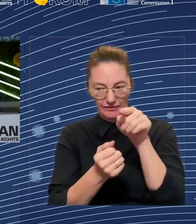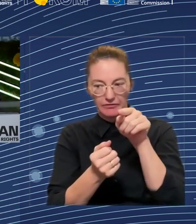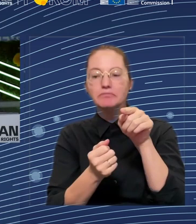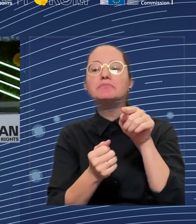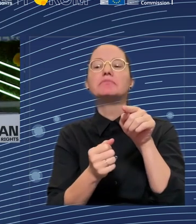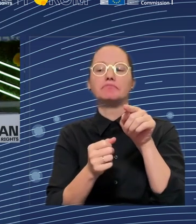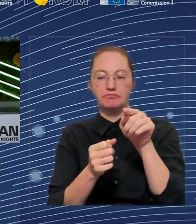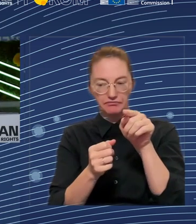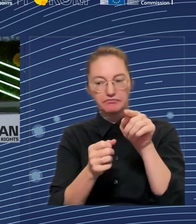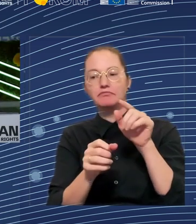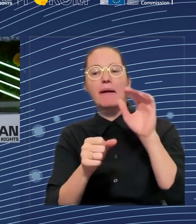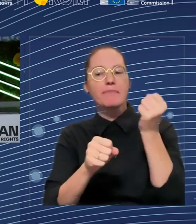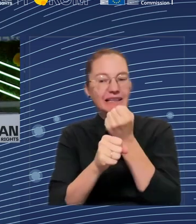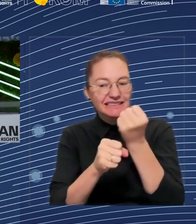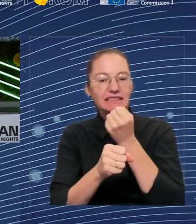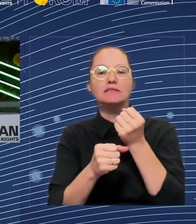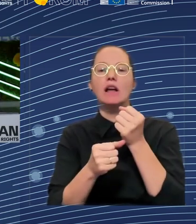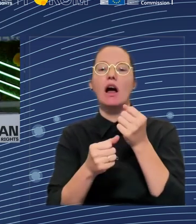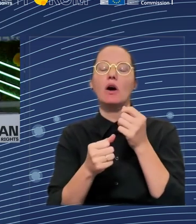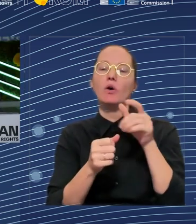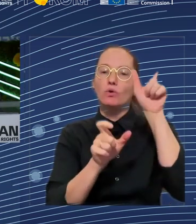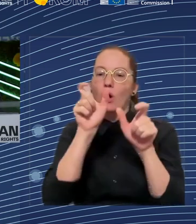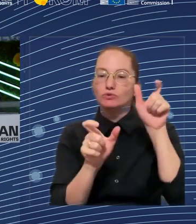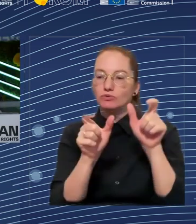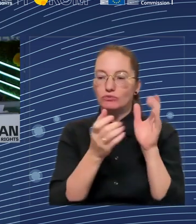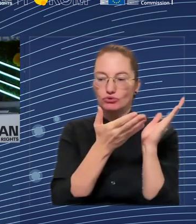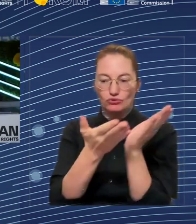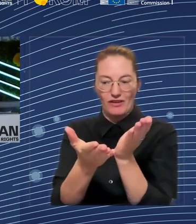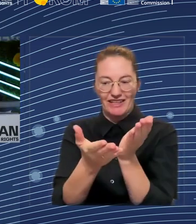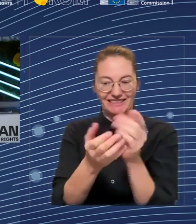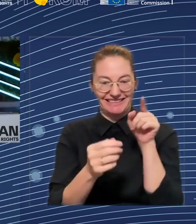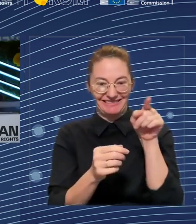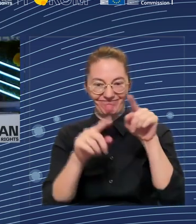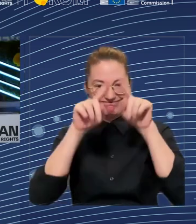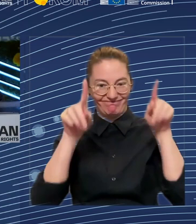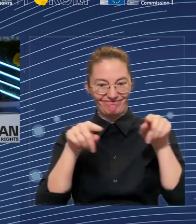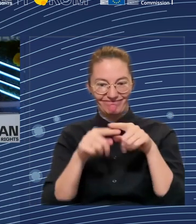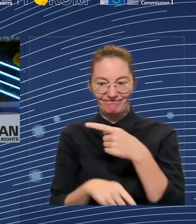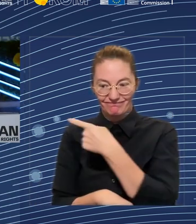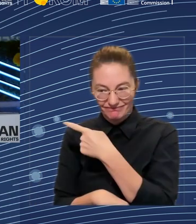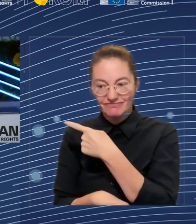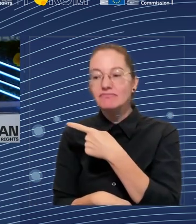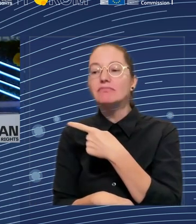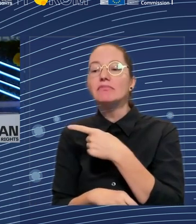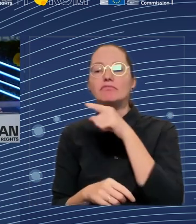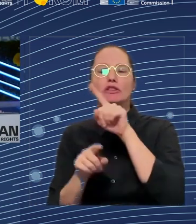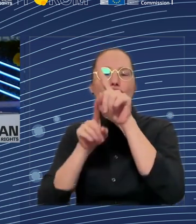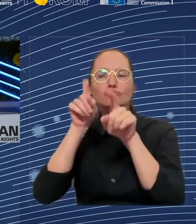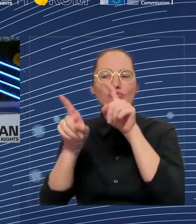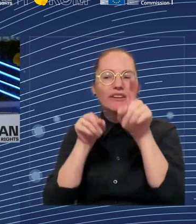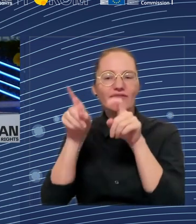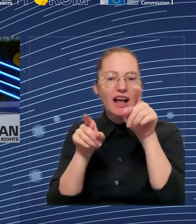where there's really some persistence. But now going back to these various sectors that I mentioned, and starting with the